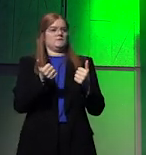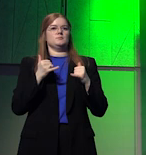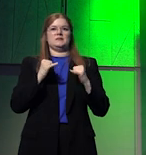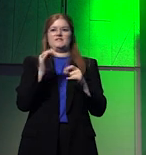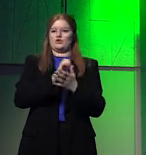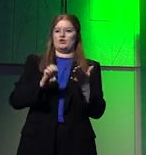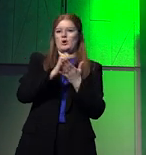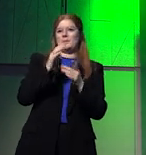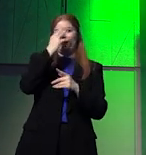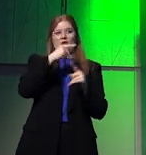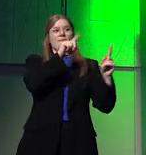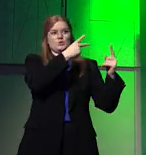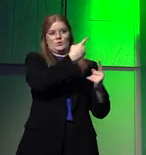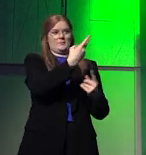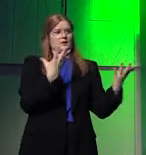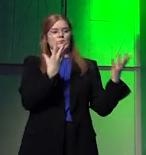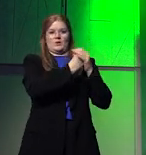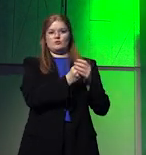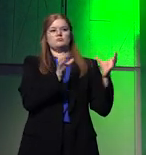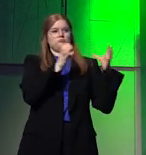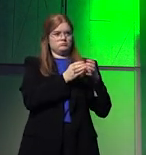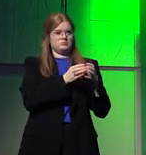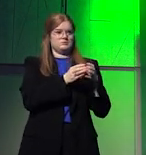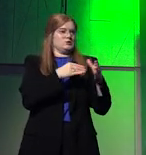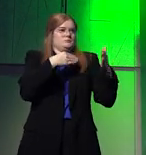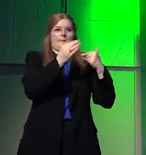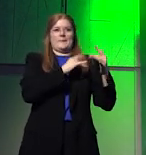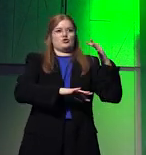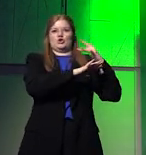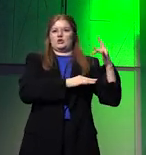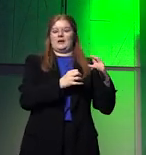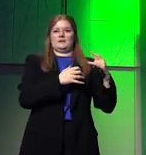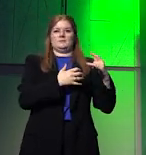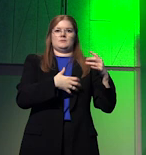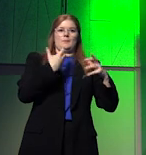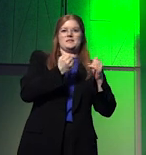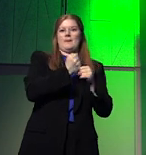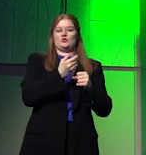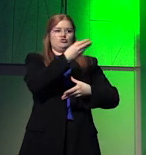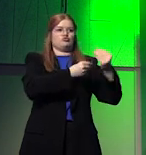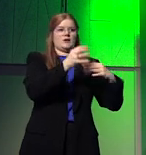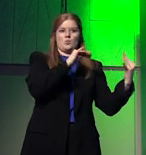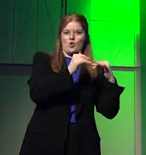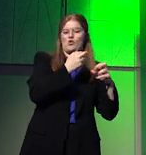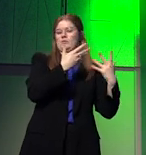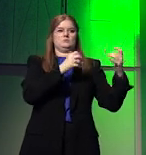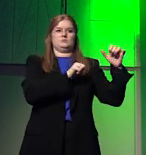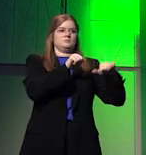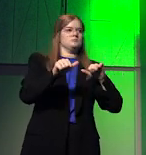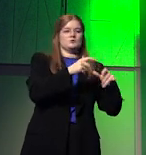Europe and the US to come together, in spite of tensions related to trade wars and to